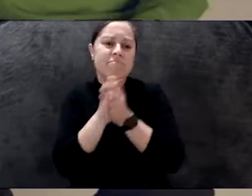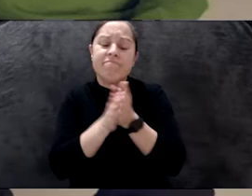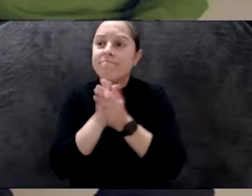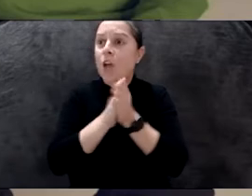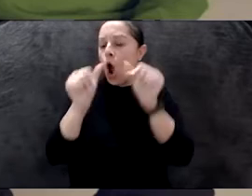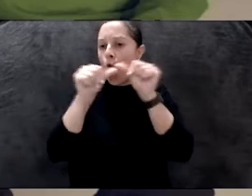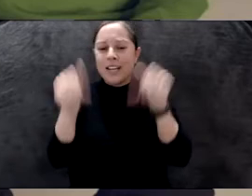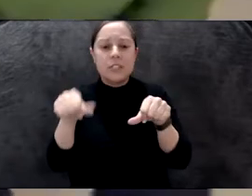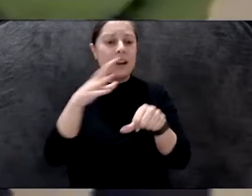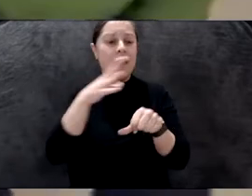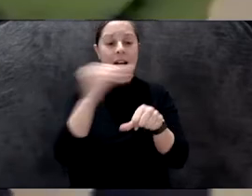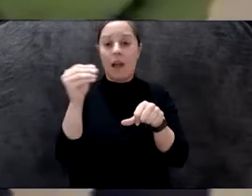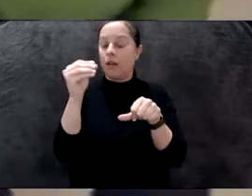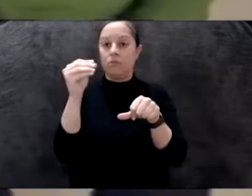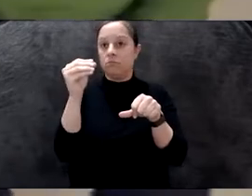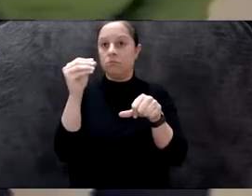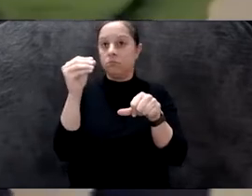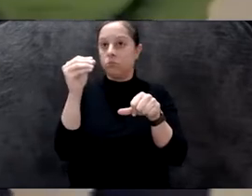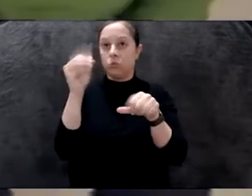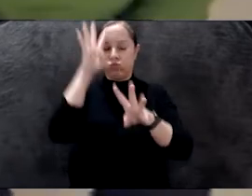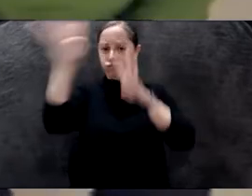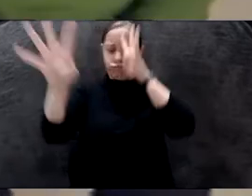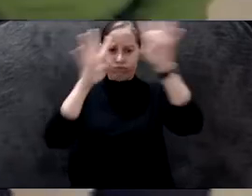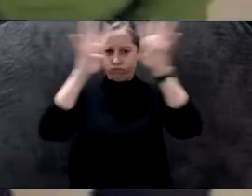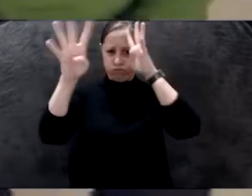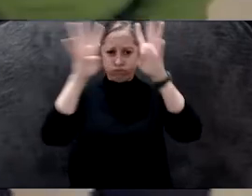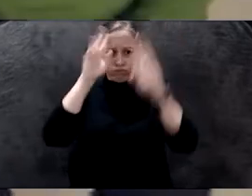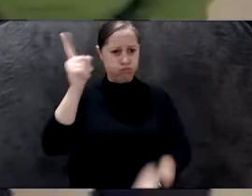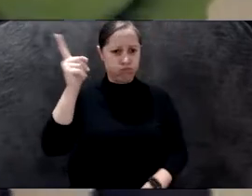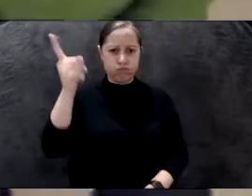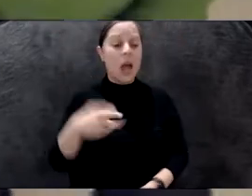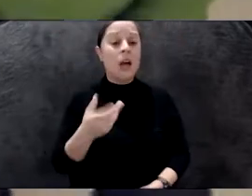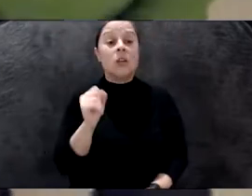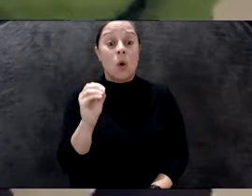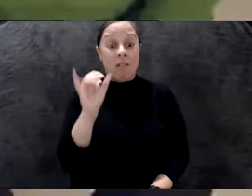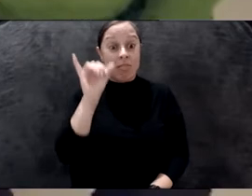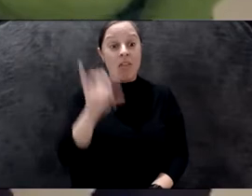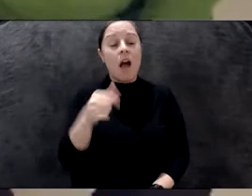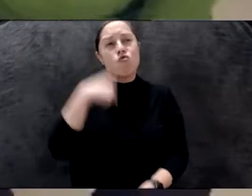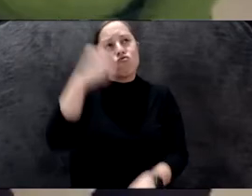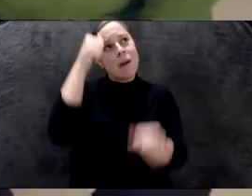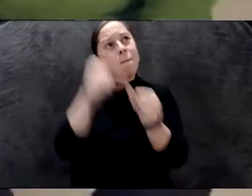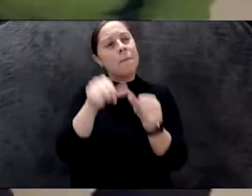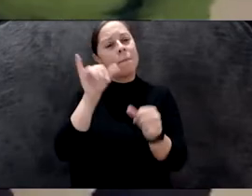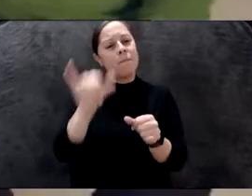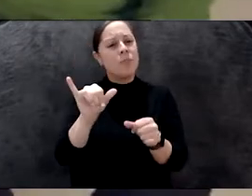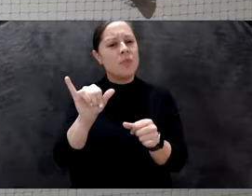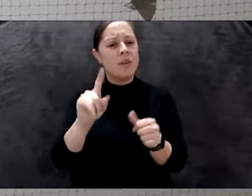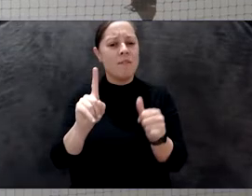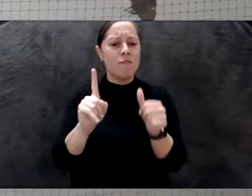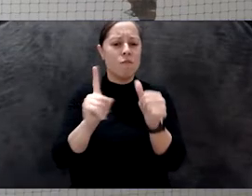and far beyond. And it was somebody who, all the time, I remember this first book, 500